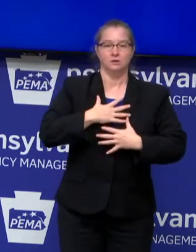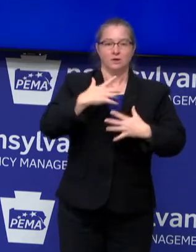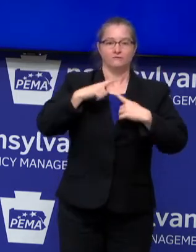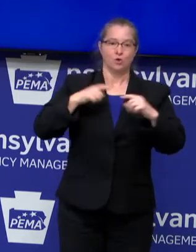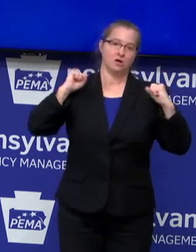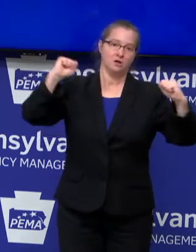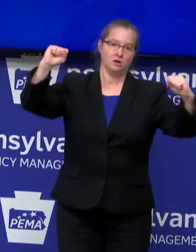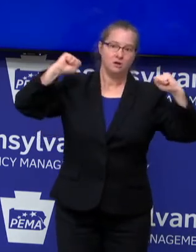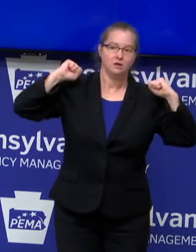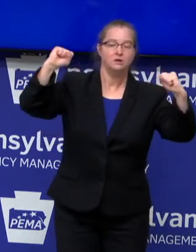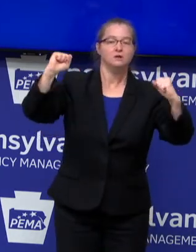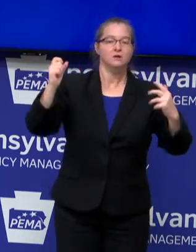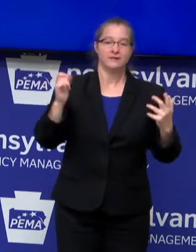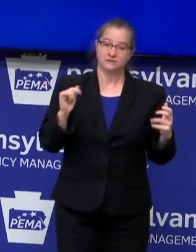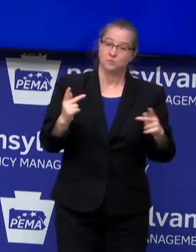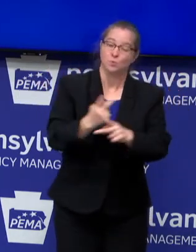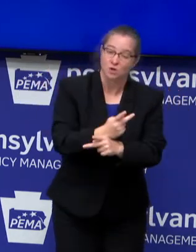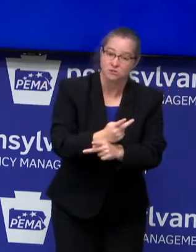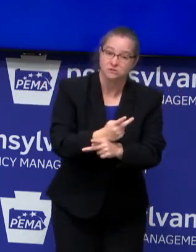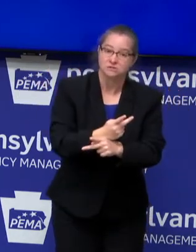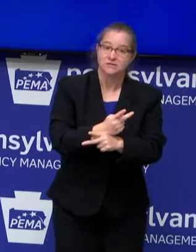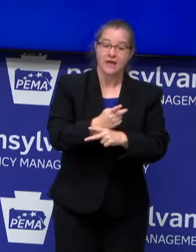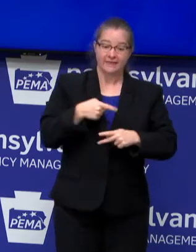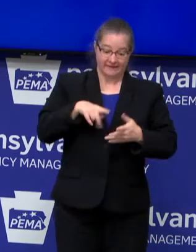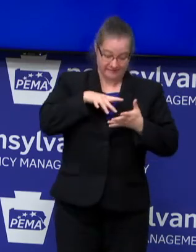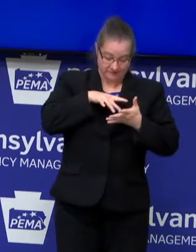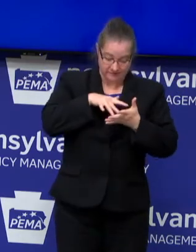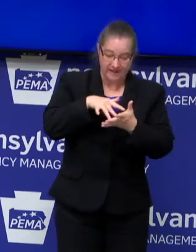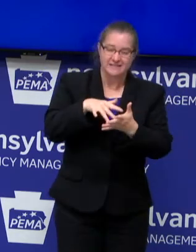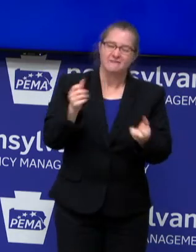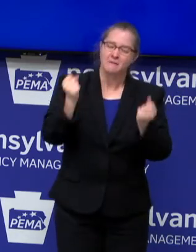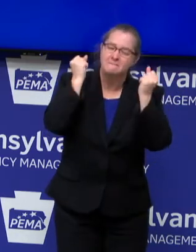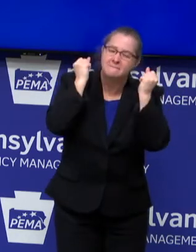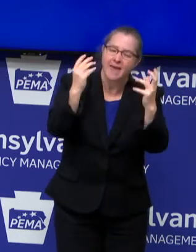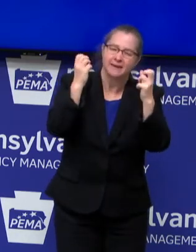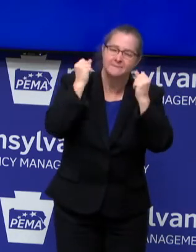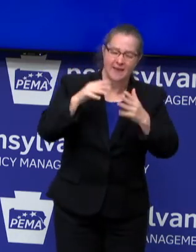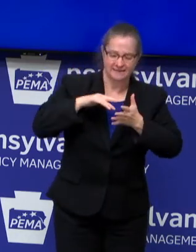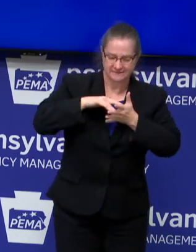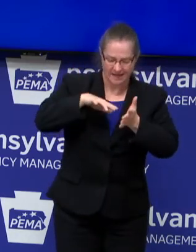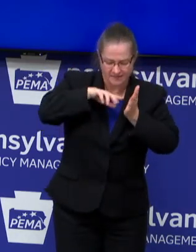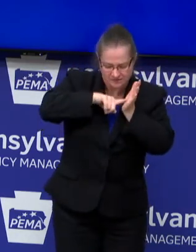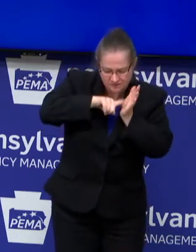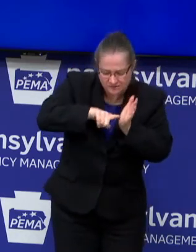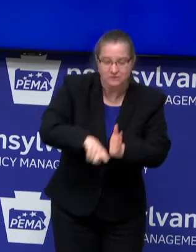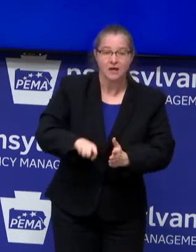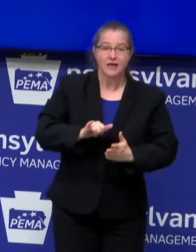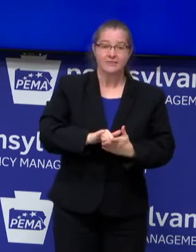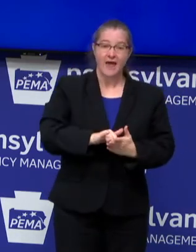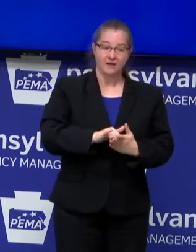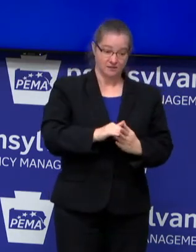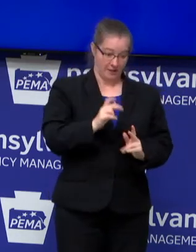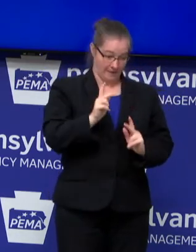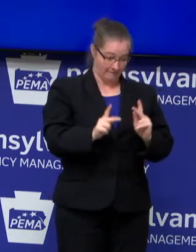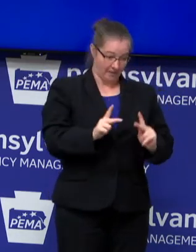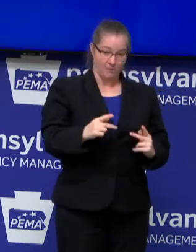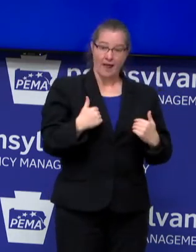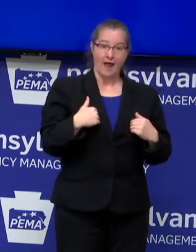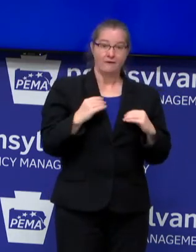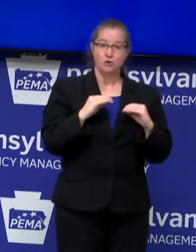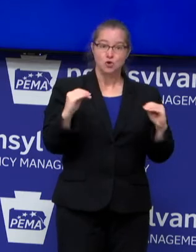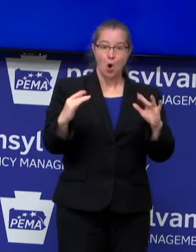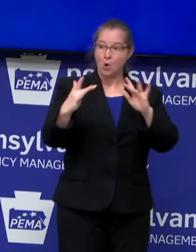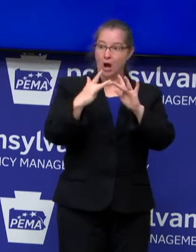working out. In these studies, and there are many, transmission is seen between individuals with no